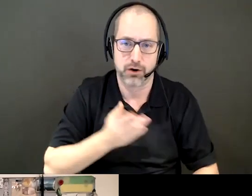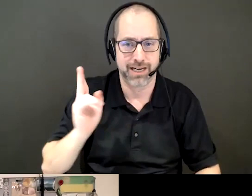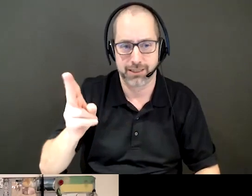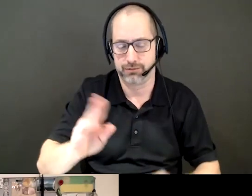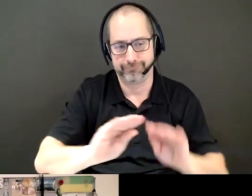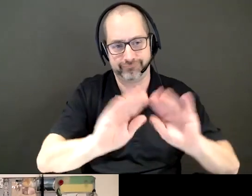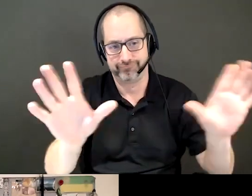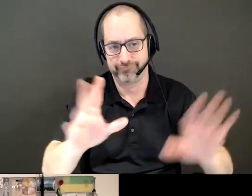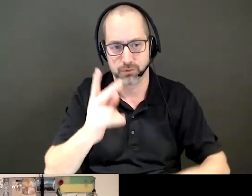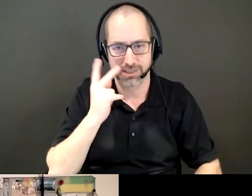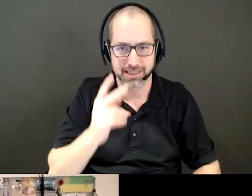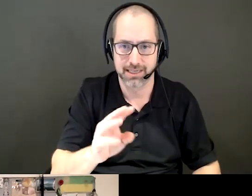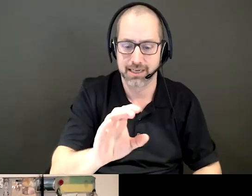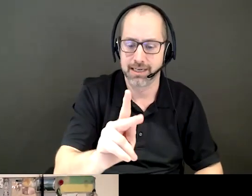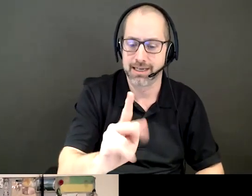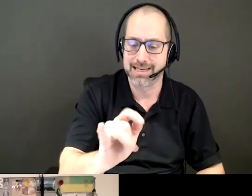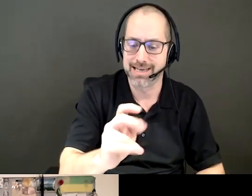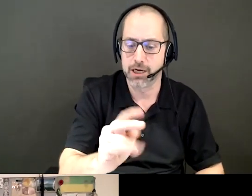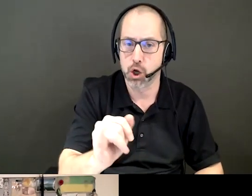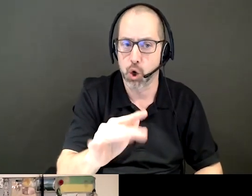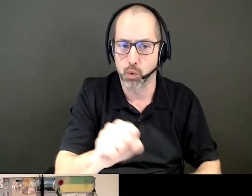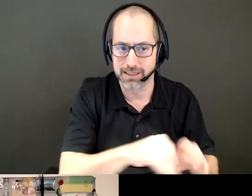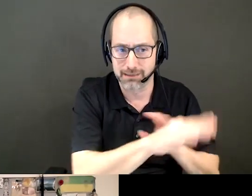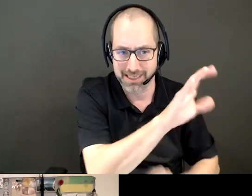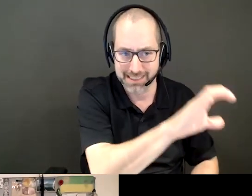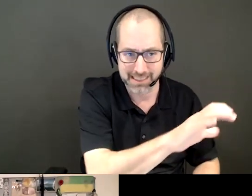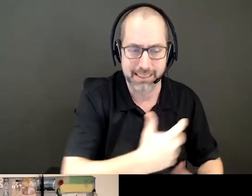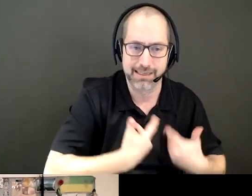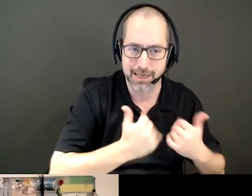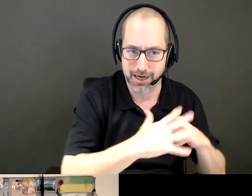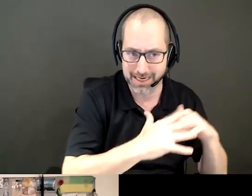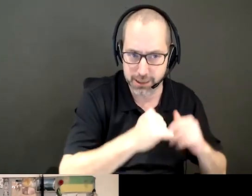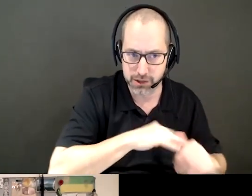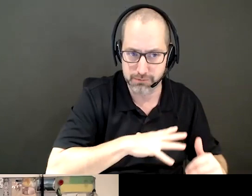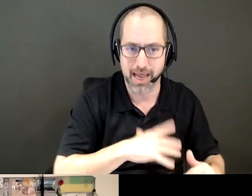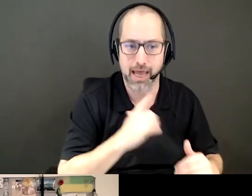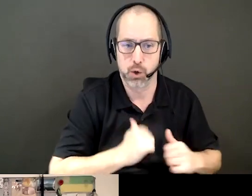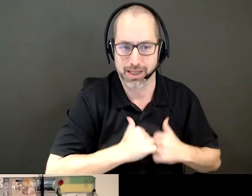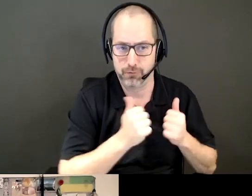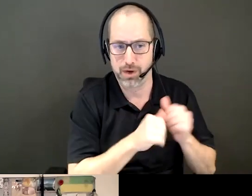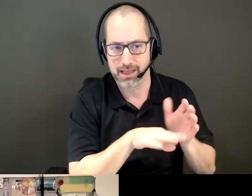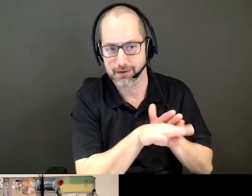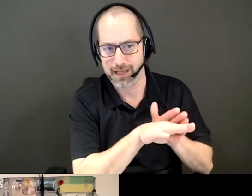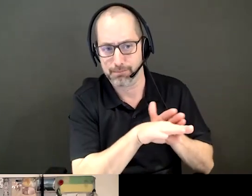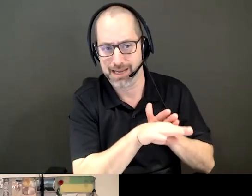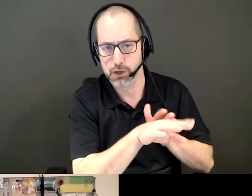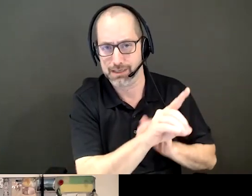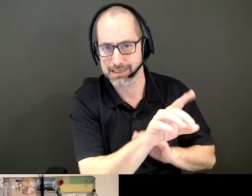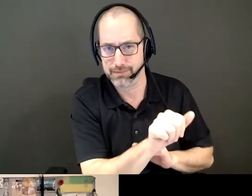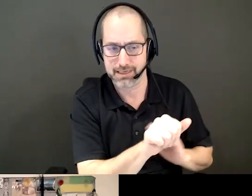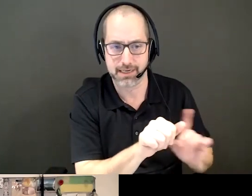in the case of Keegan Combs here in British Columbia, a young Indigenous man living with a developmental disability,